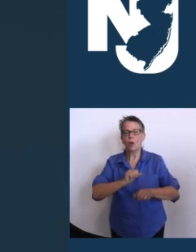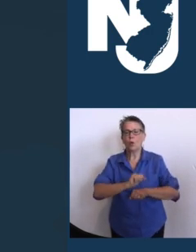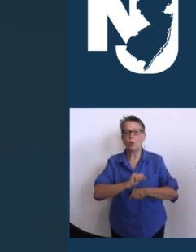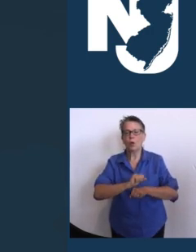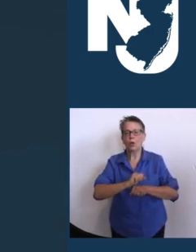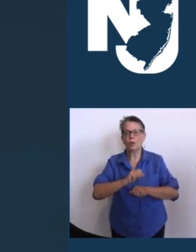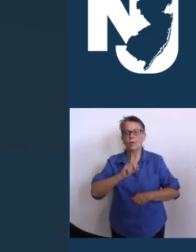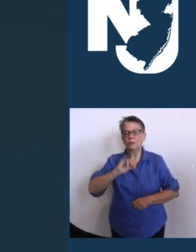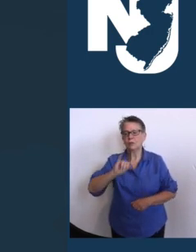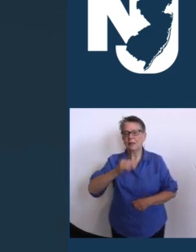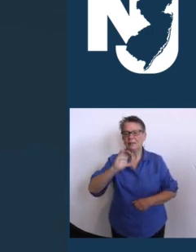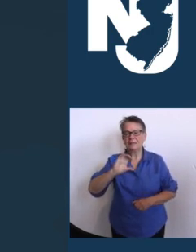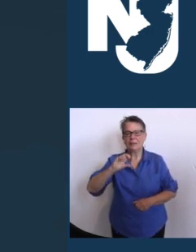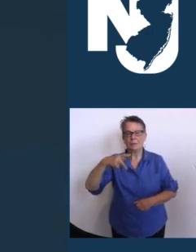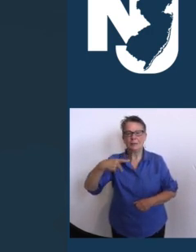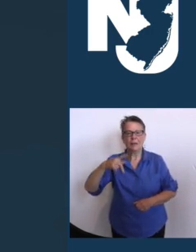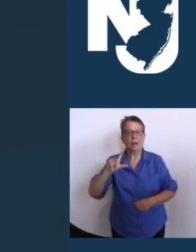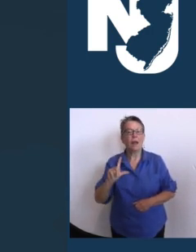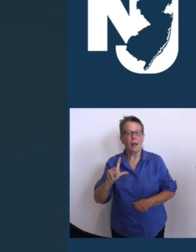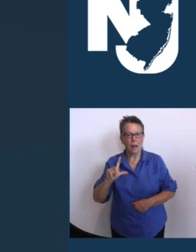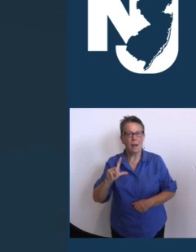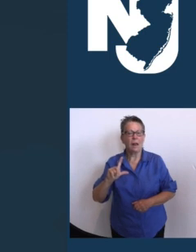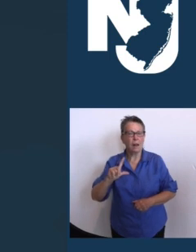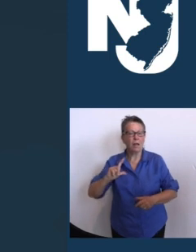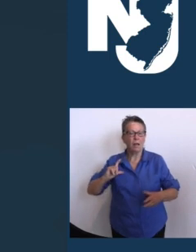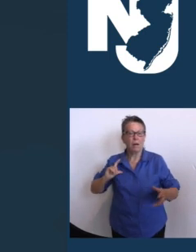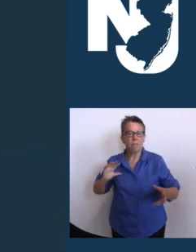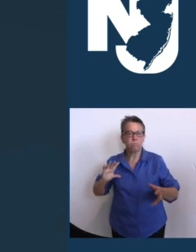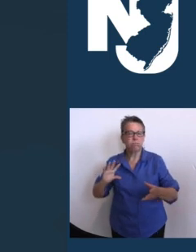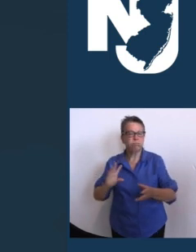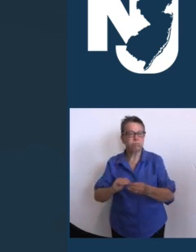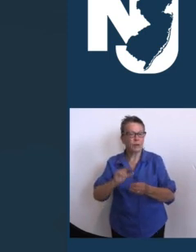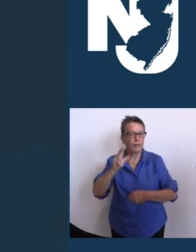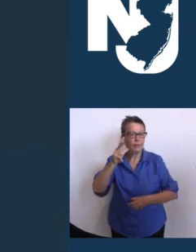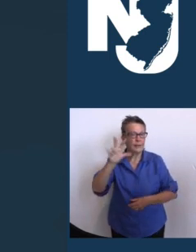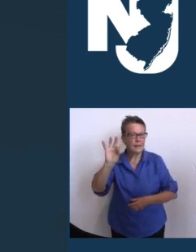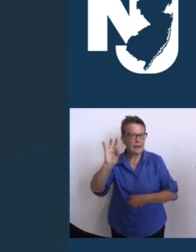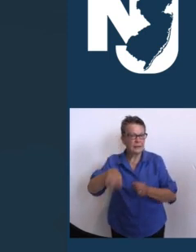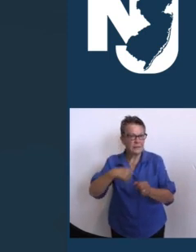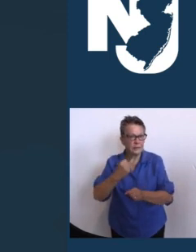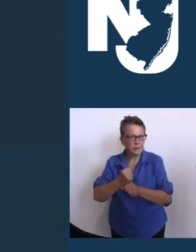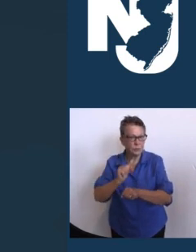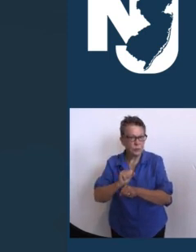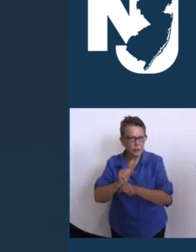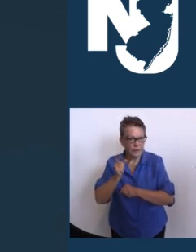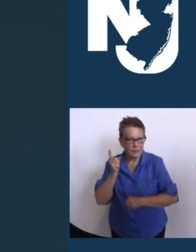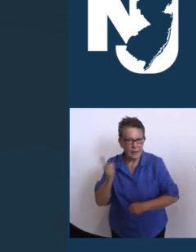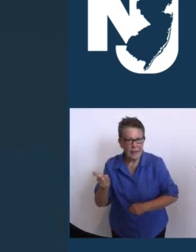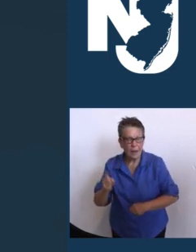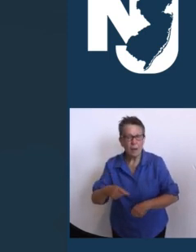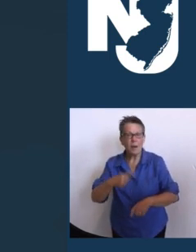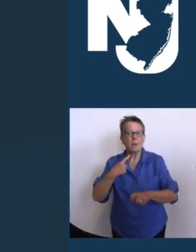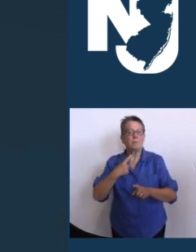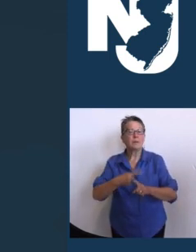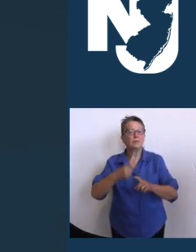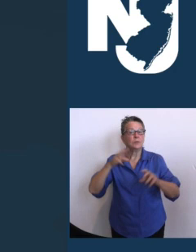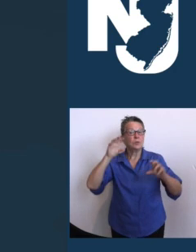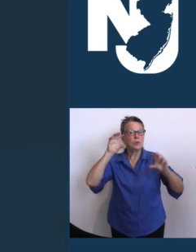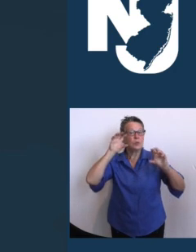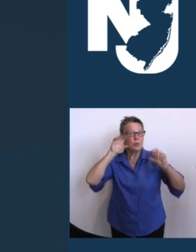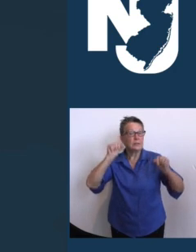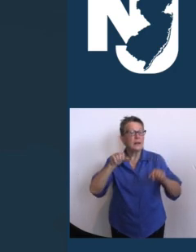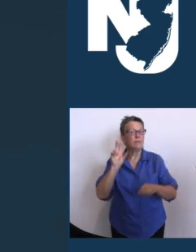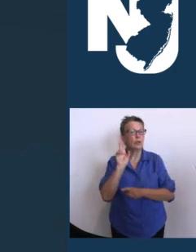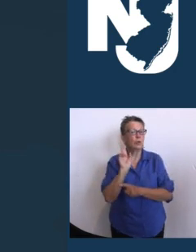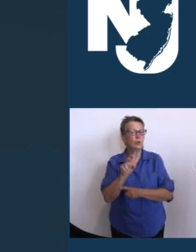&L. A member of IBEW Local 1303, he was the president of his local for a quarter century, and